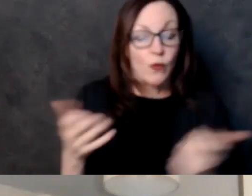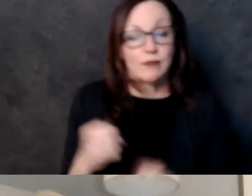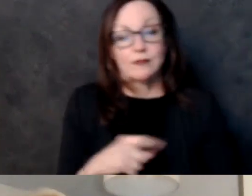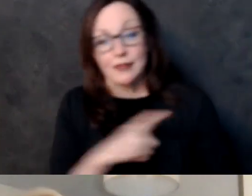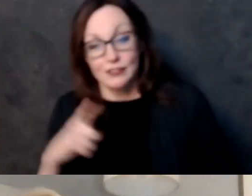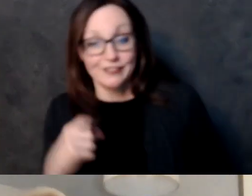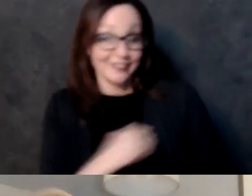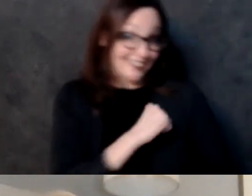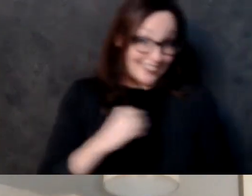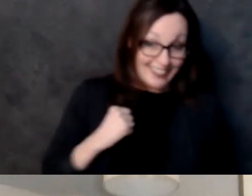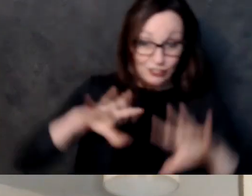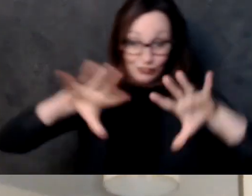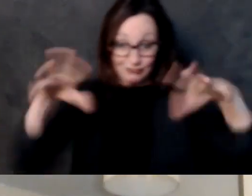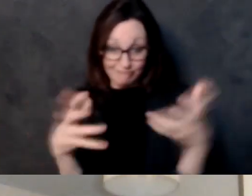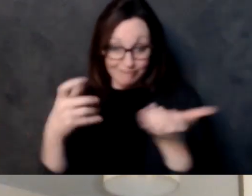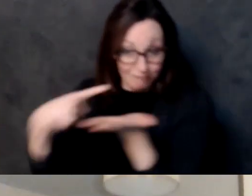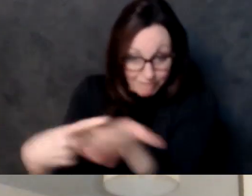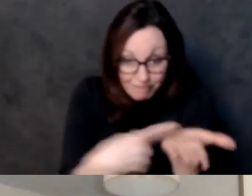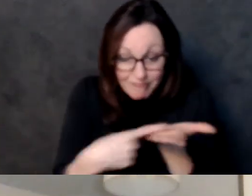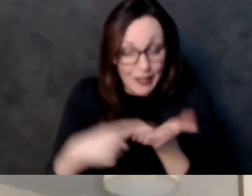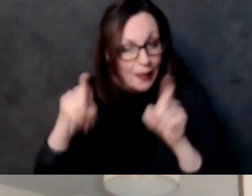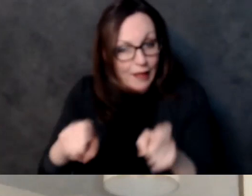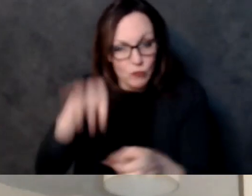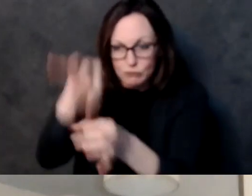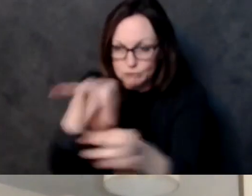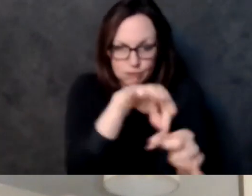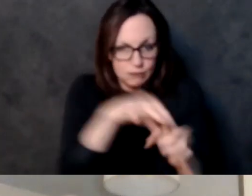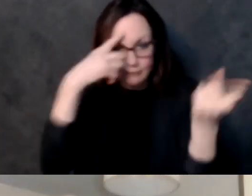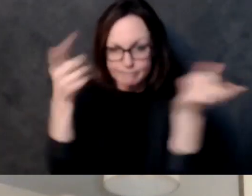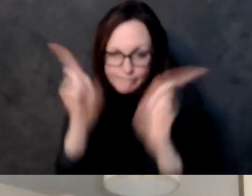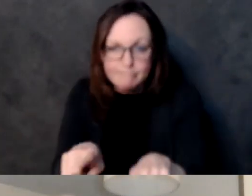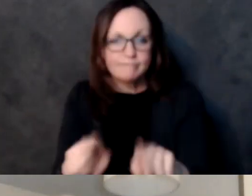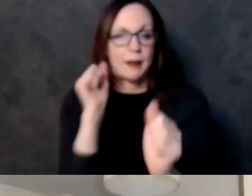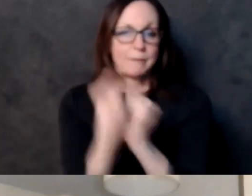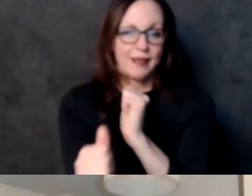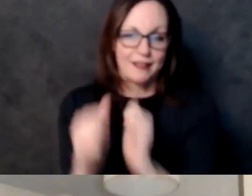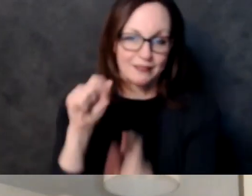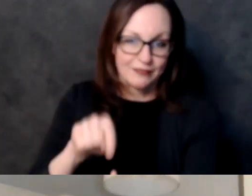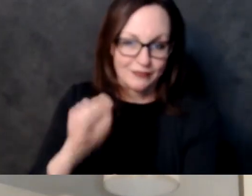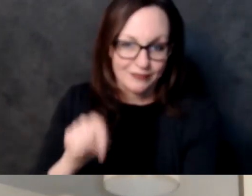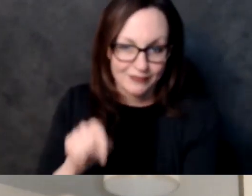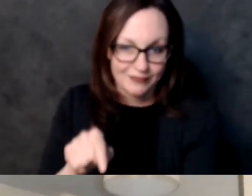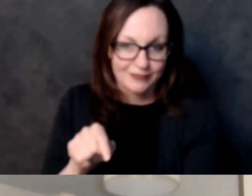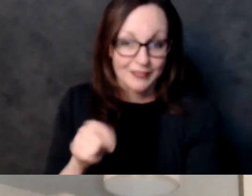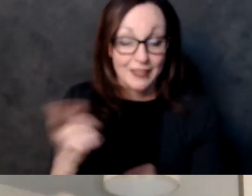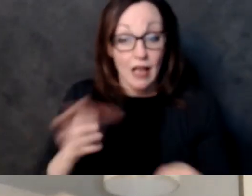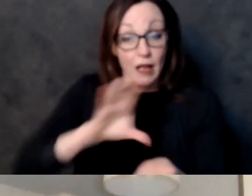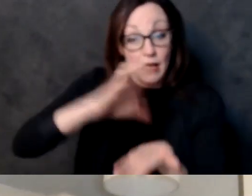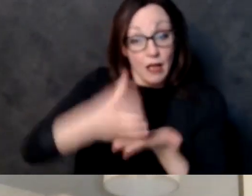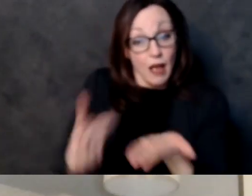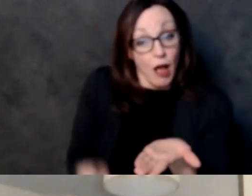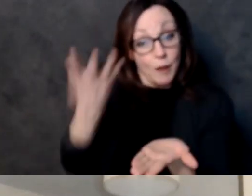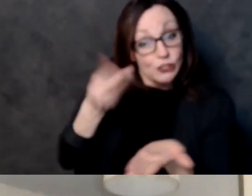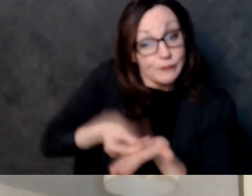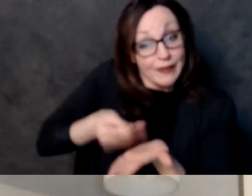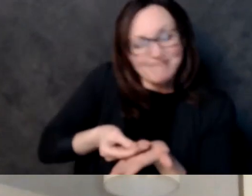um are likely we'll say that it's likely as far as from the state government the state has not passed anything